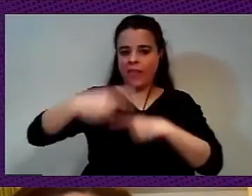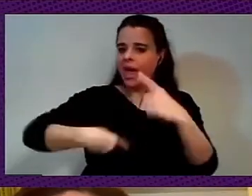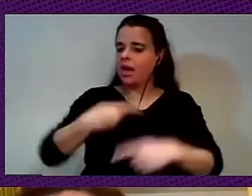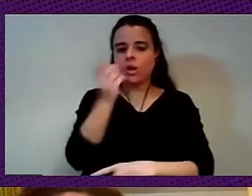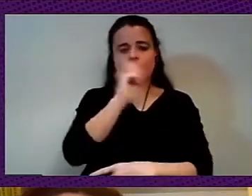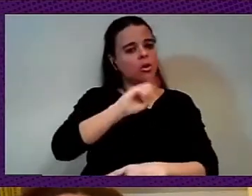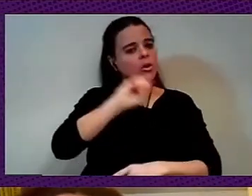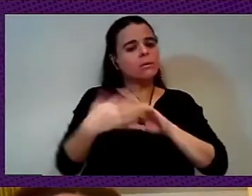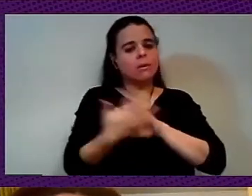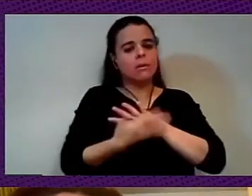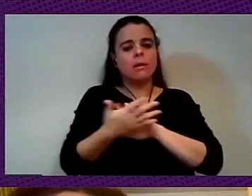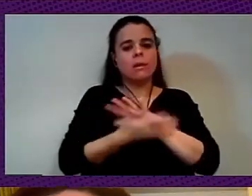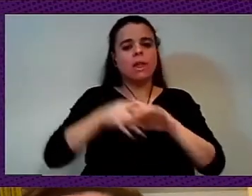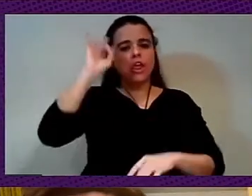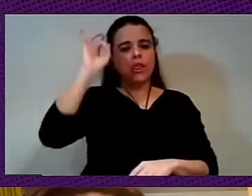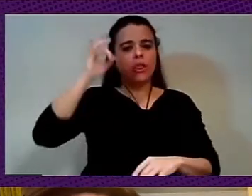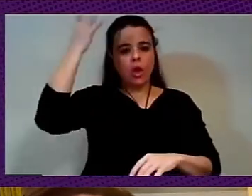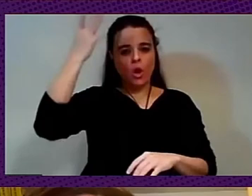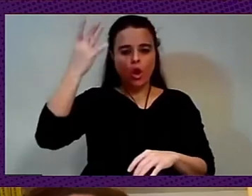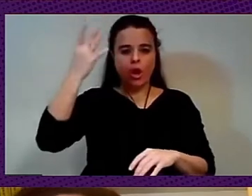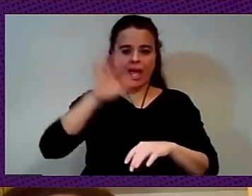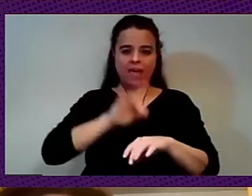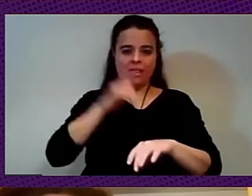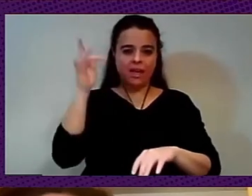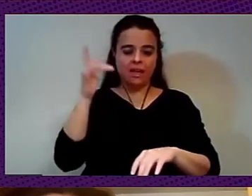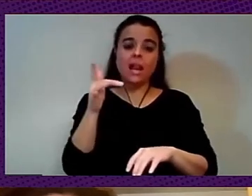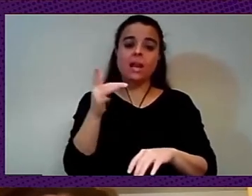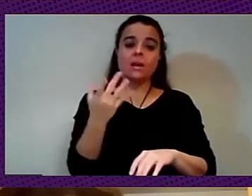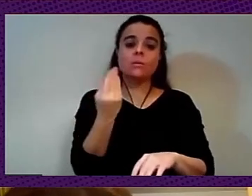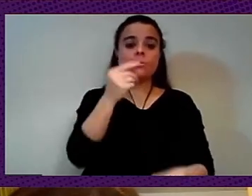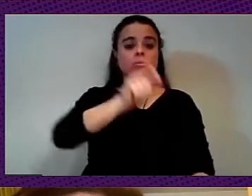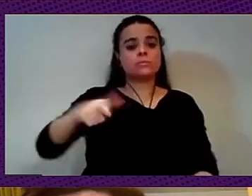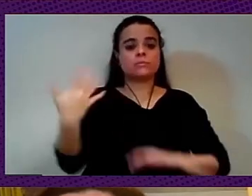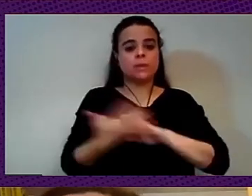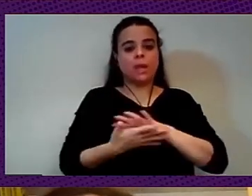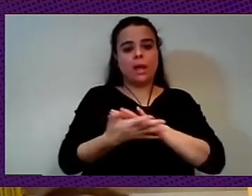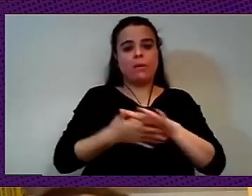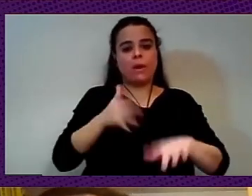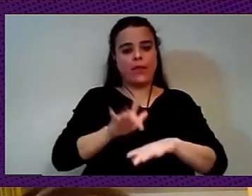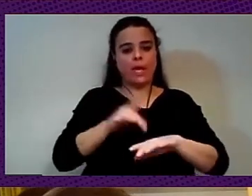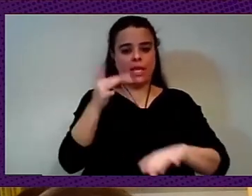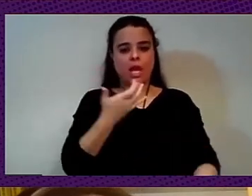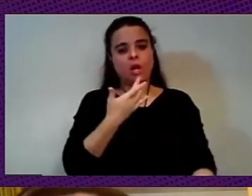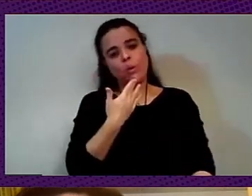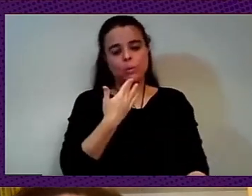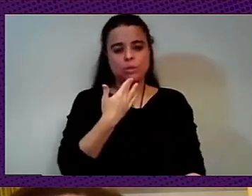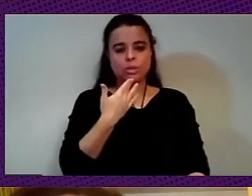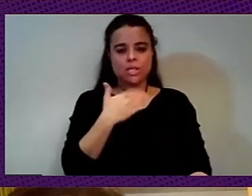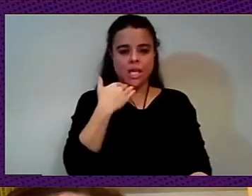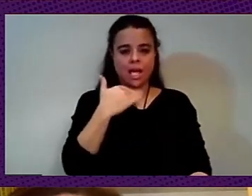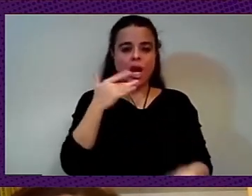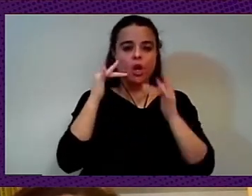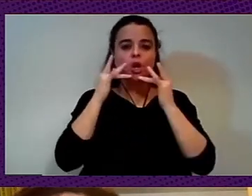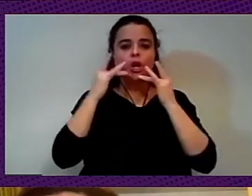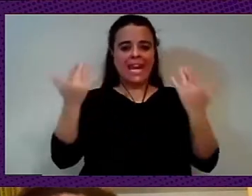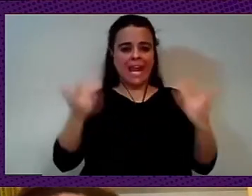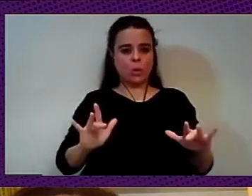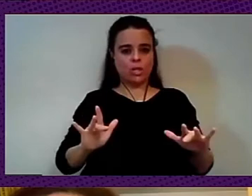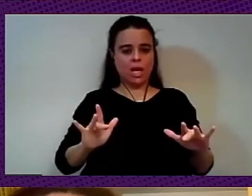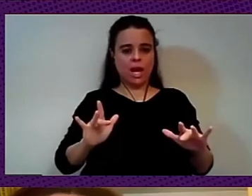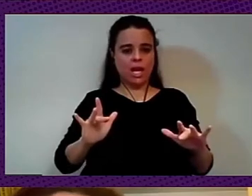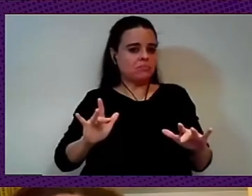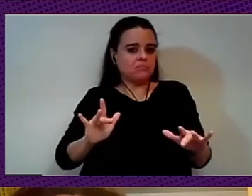the digital as it is something neutral, as it is something absolutely nonpolitical. So now even with the recovery plan, know,